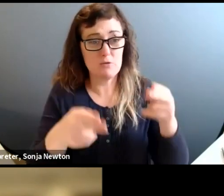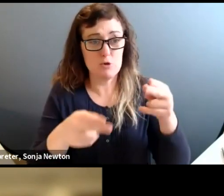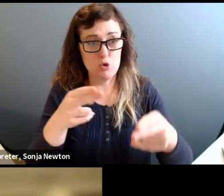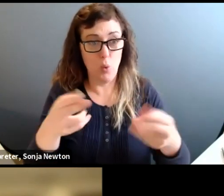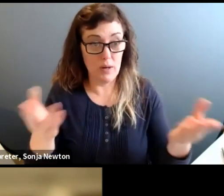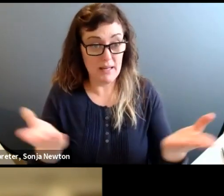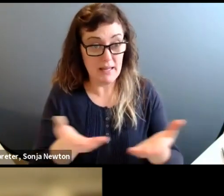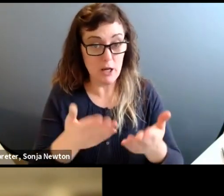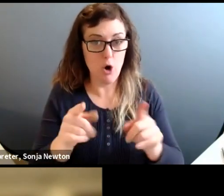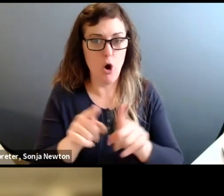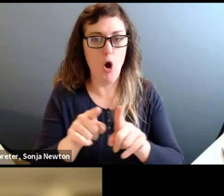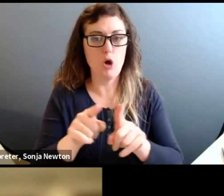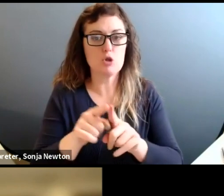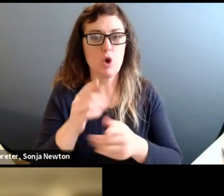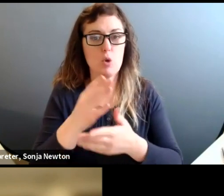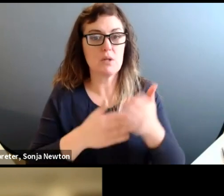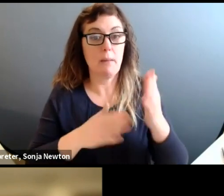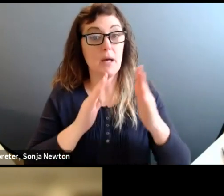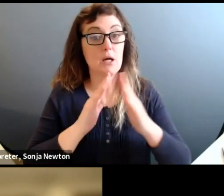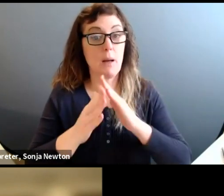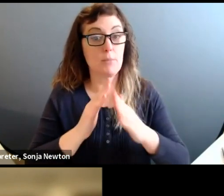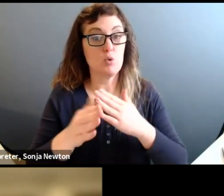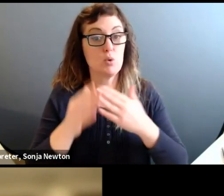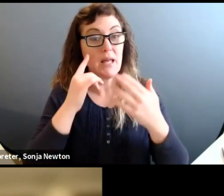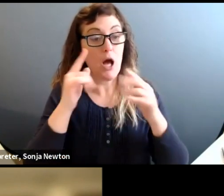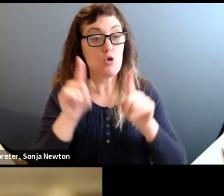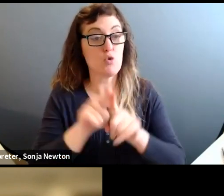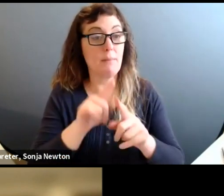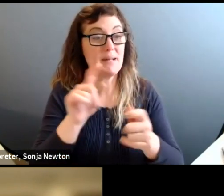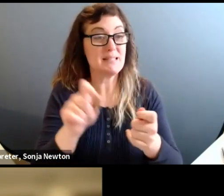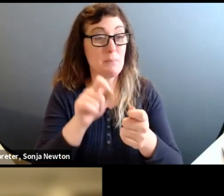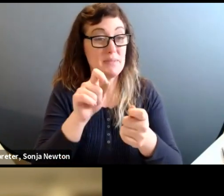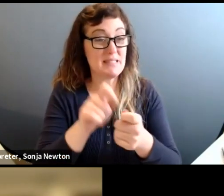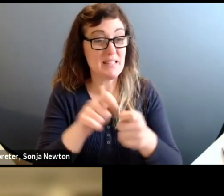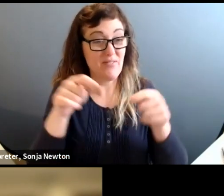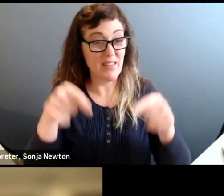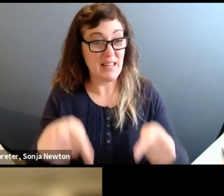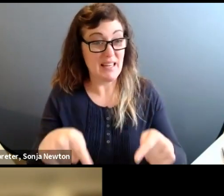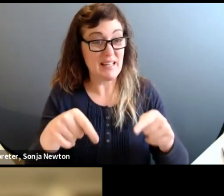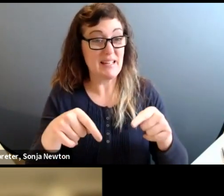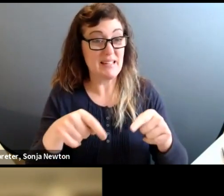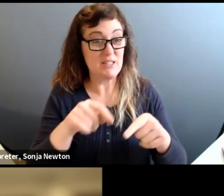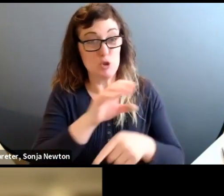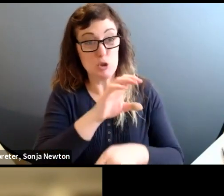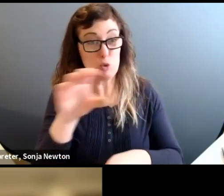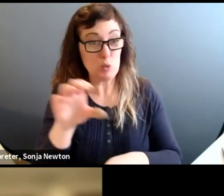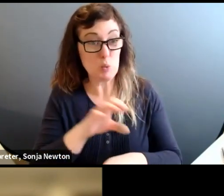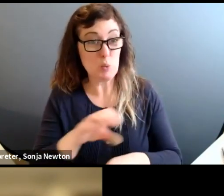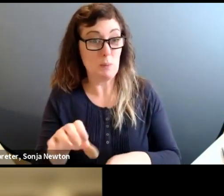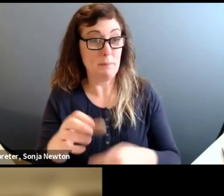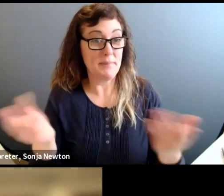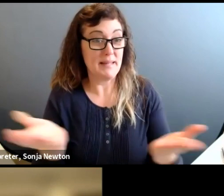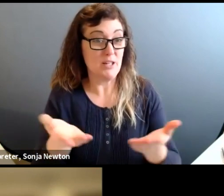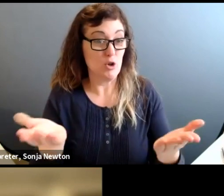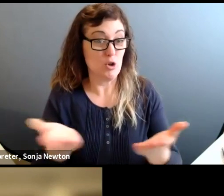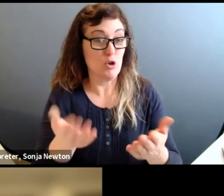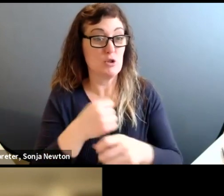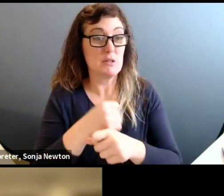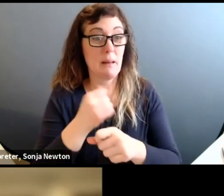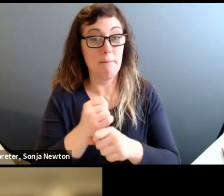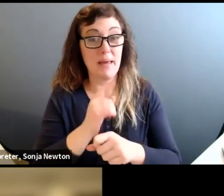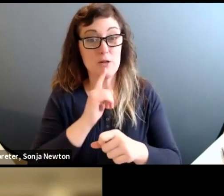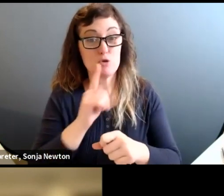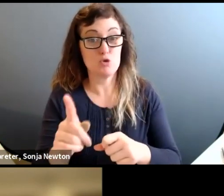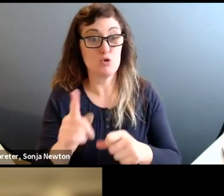to do some community agreements that are specific to the virtual space that we share to ensure that everyone is safe.